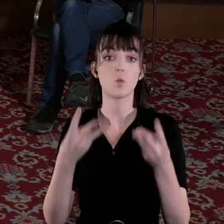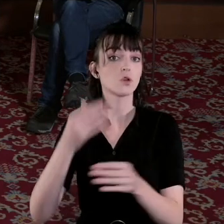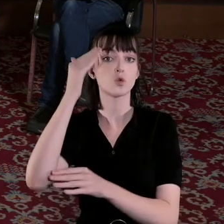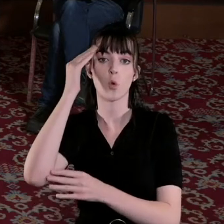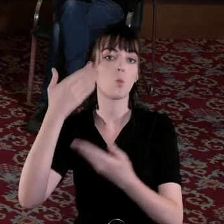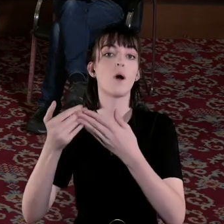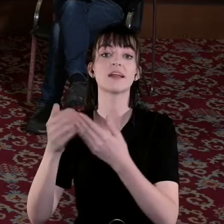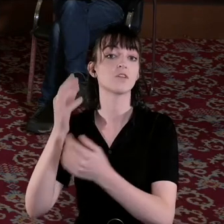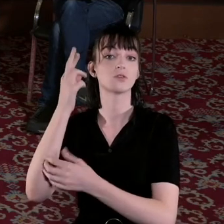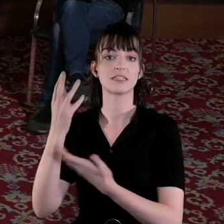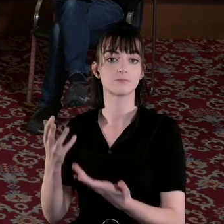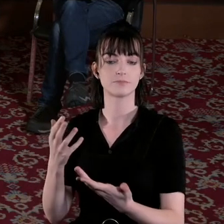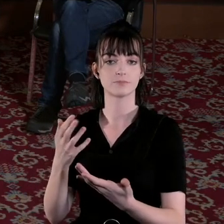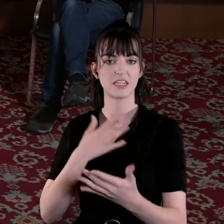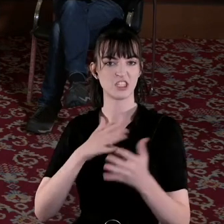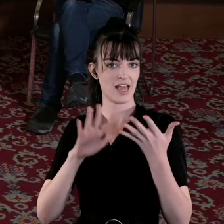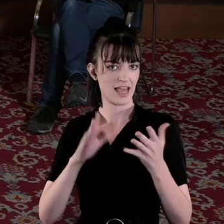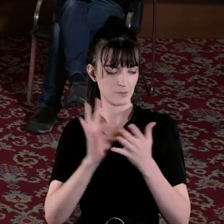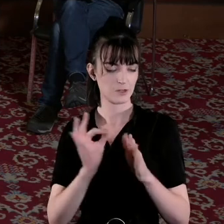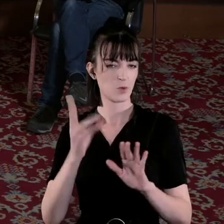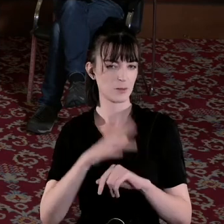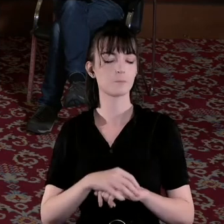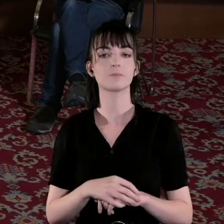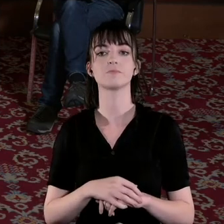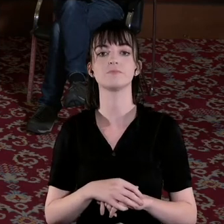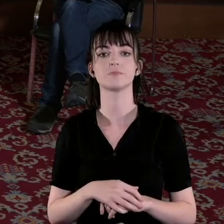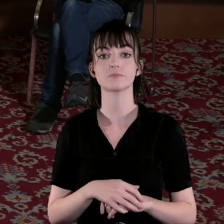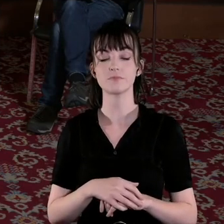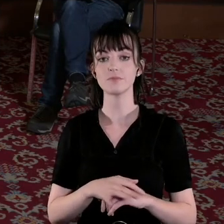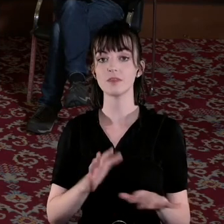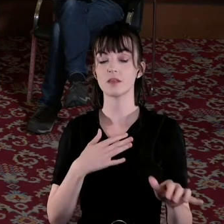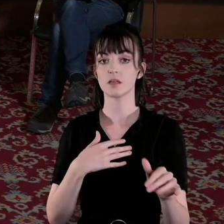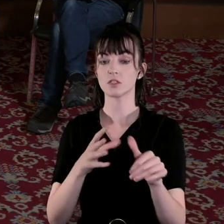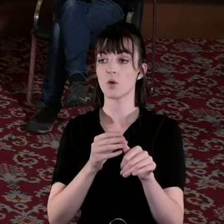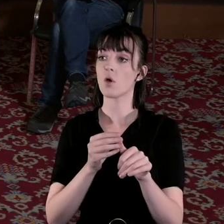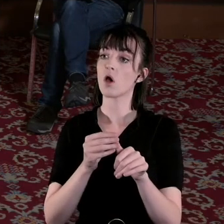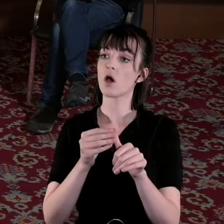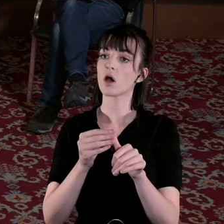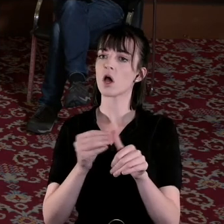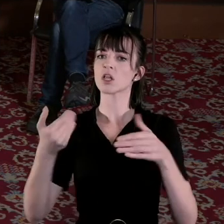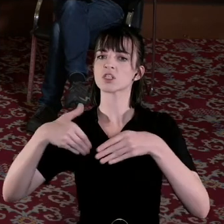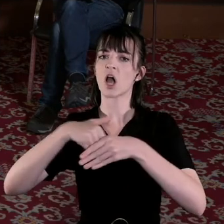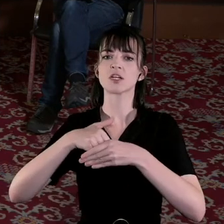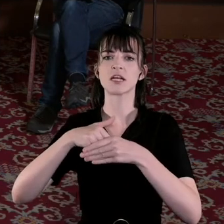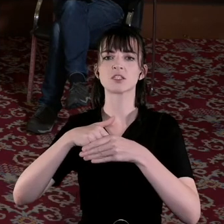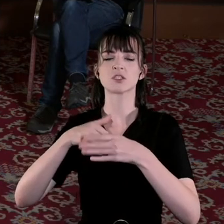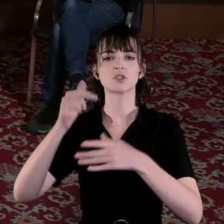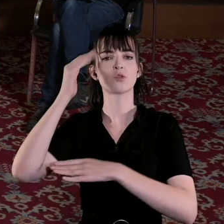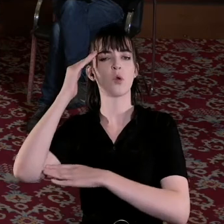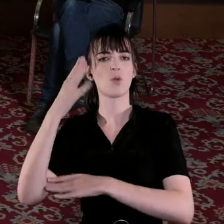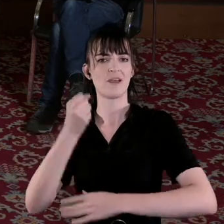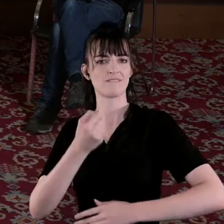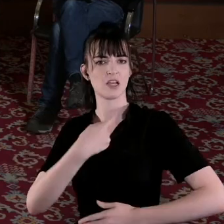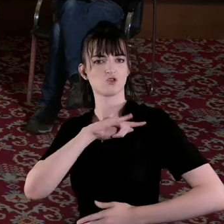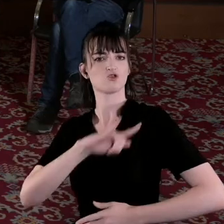just a final quick point I think you know other in other contexts you know you had truth and reconciliation